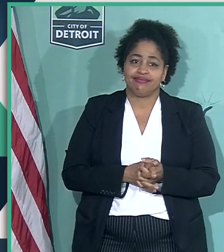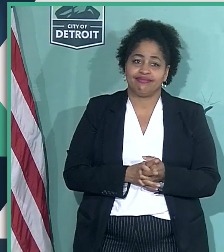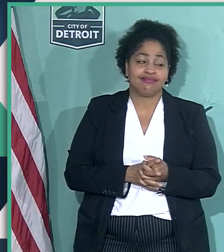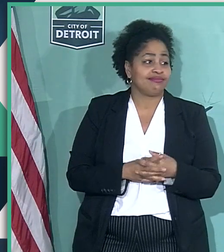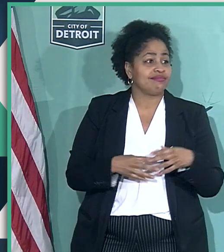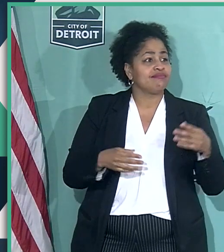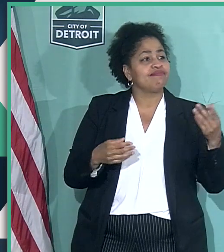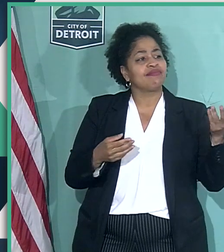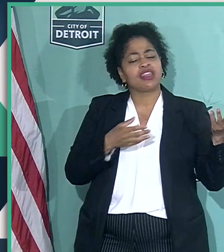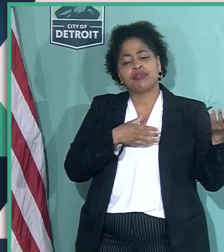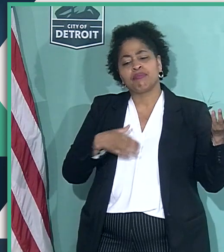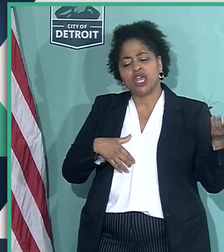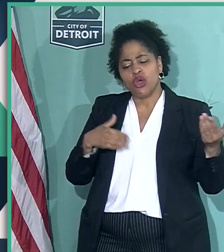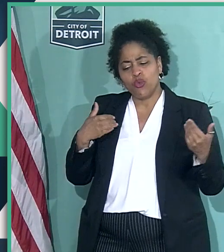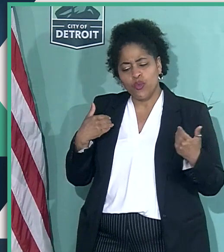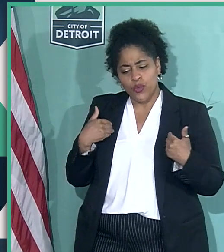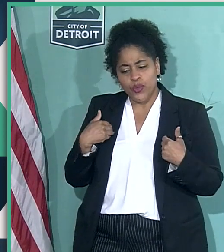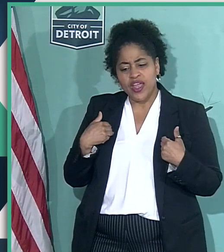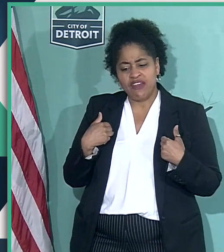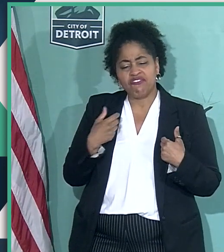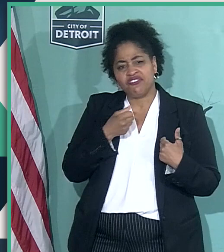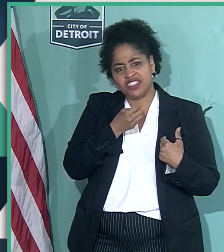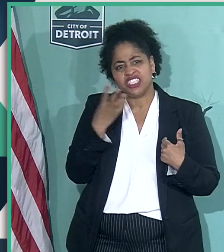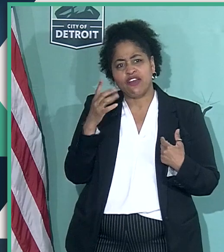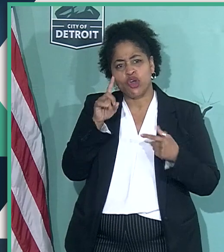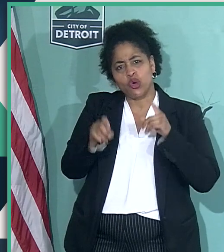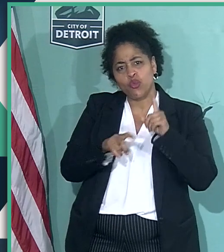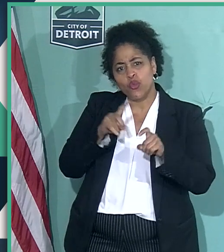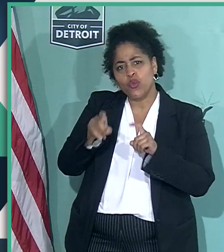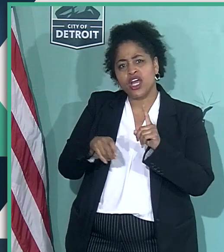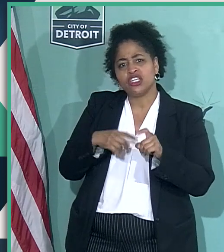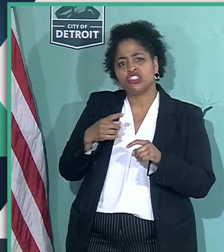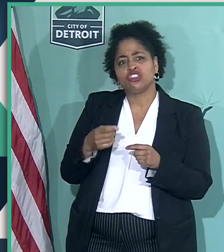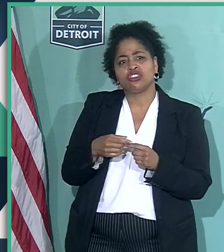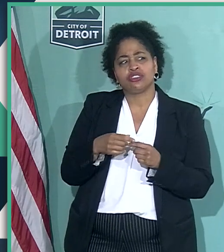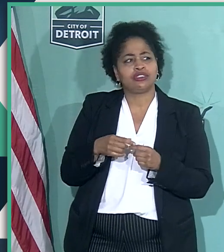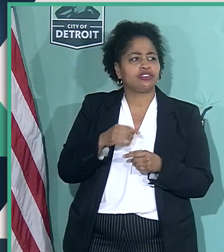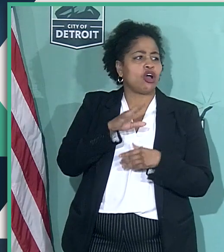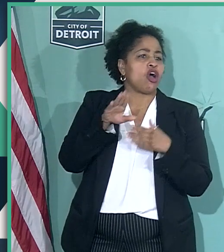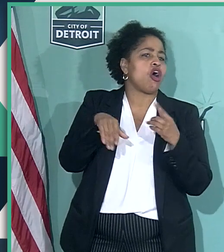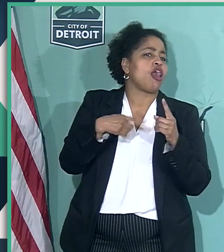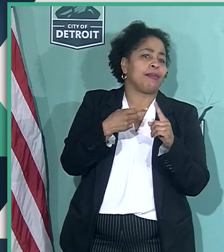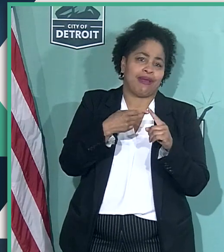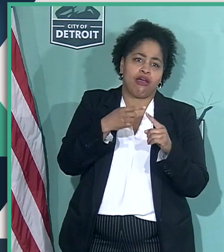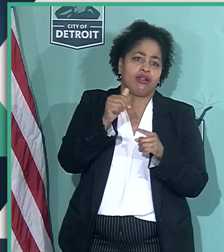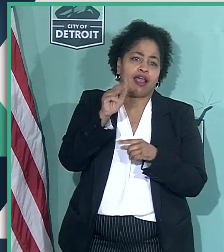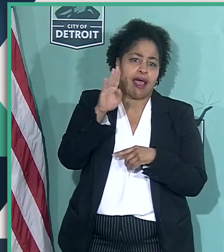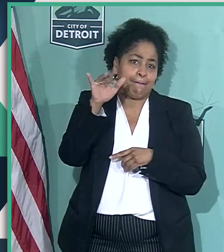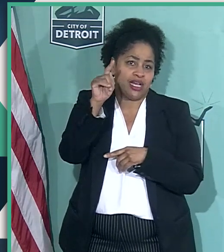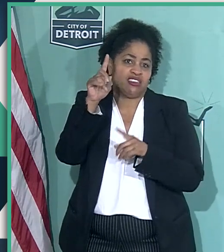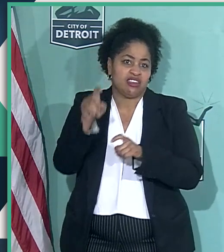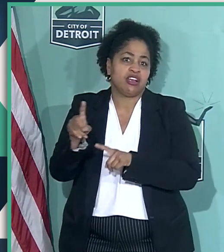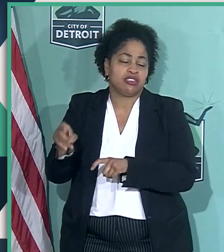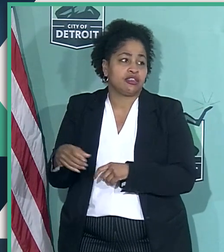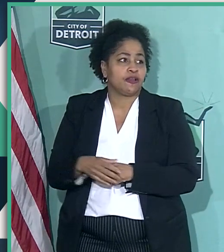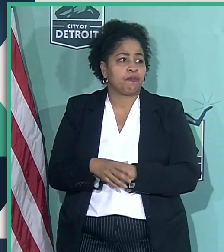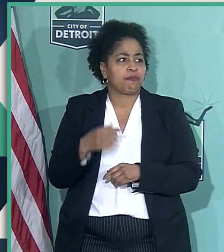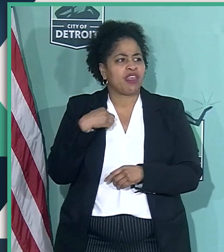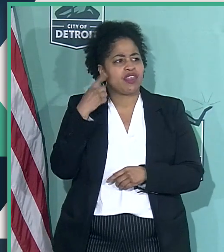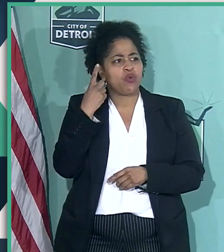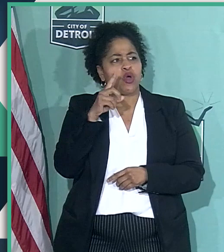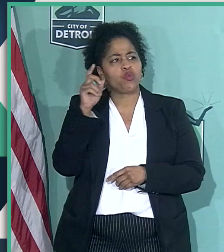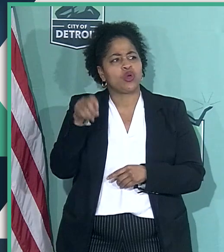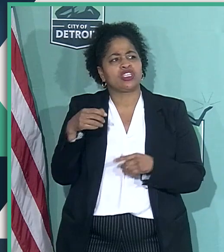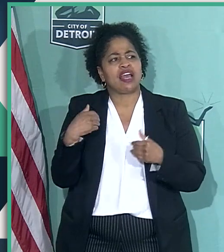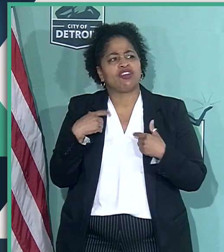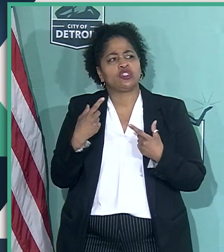Mayor, we have a number of questions from reporters all about the Abbott testing. And I think one of them has to do with